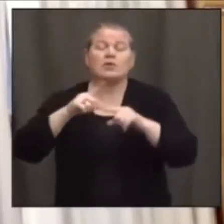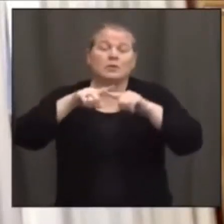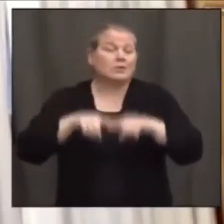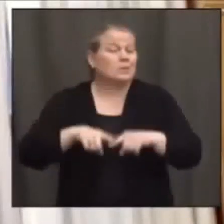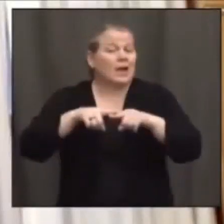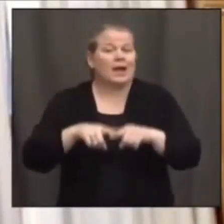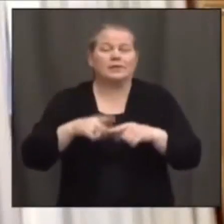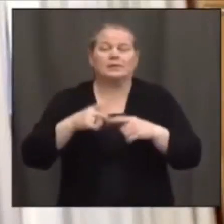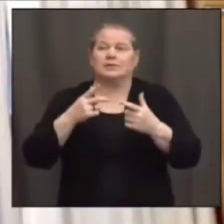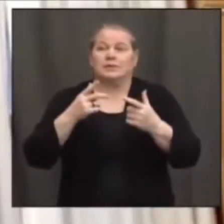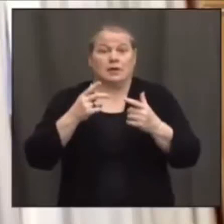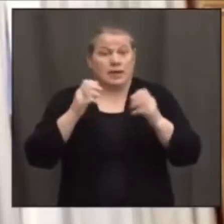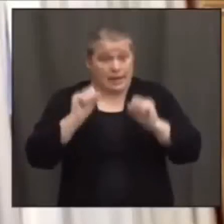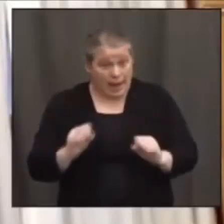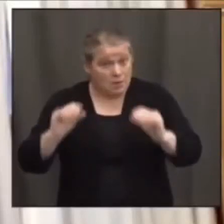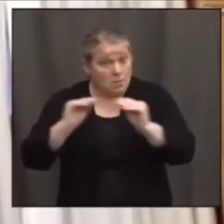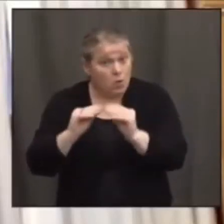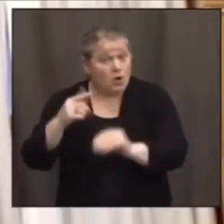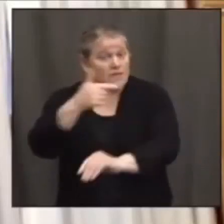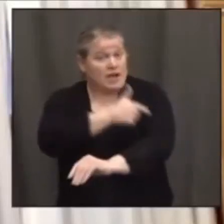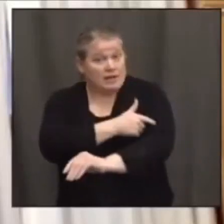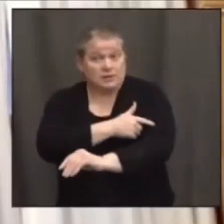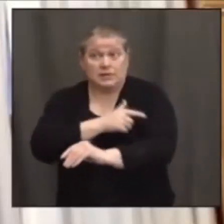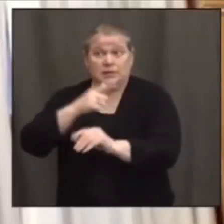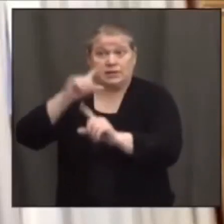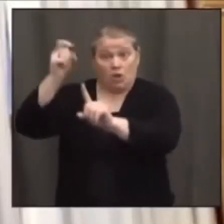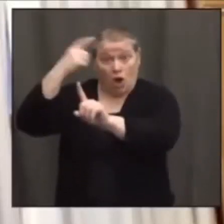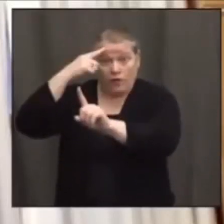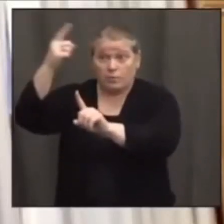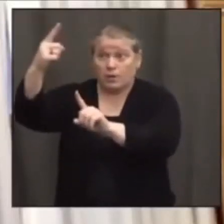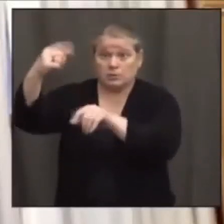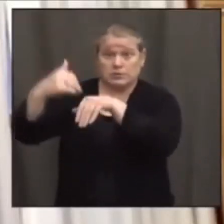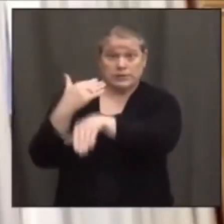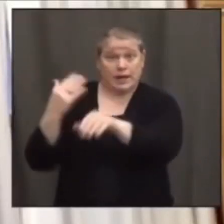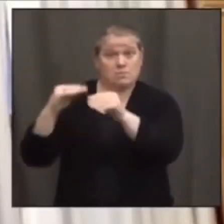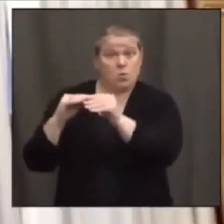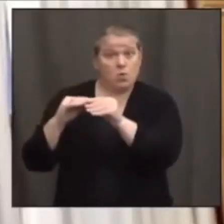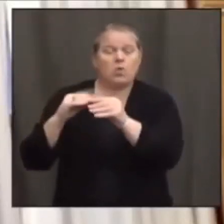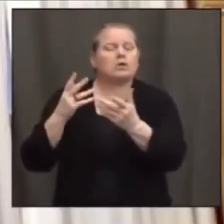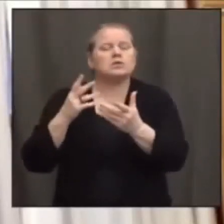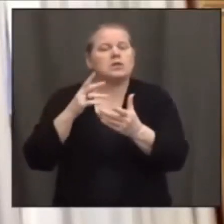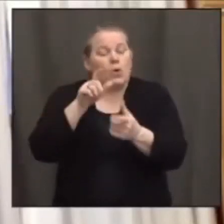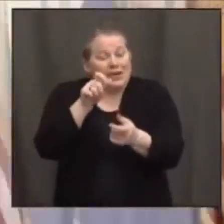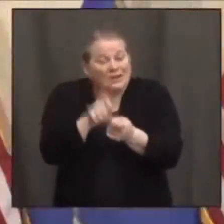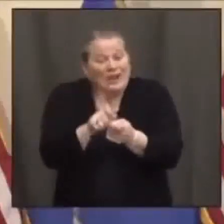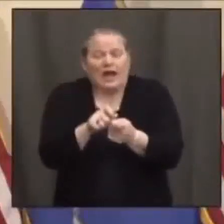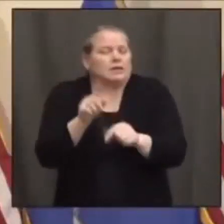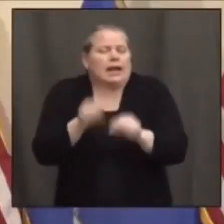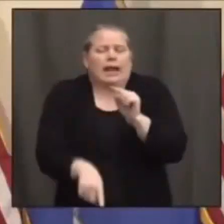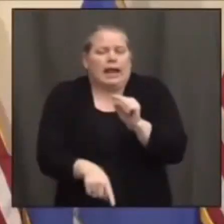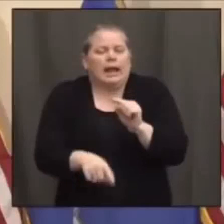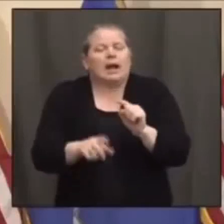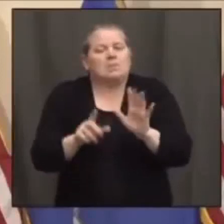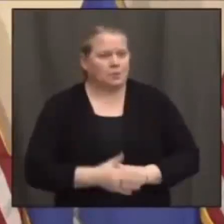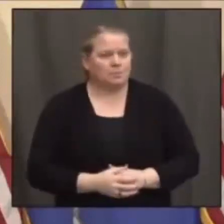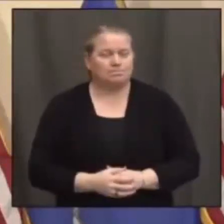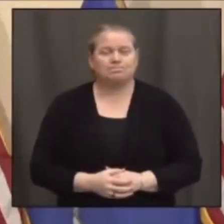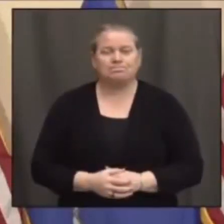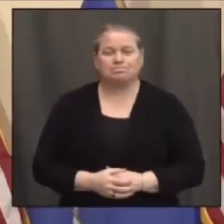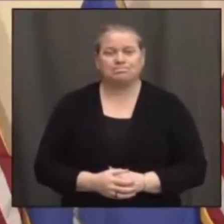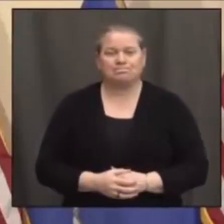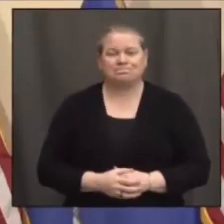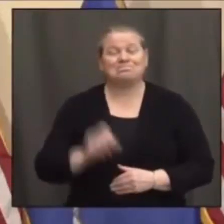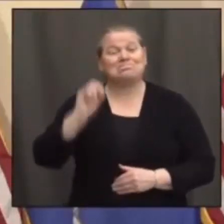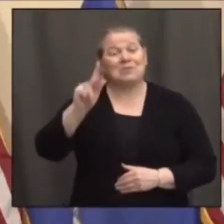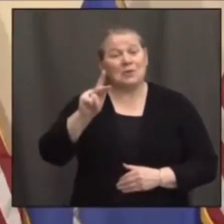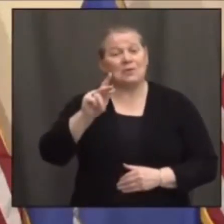depend on can we get any more vaccines from the federal government. So, it's not an exact science. Okay. Thank you. I appreciate that. All